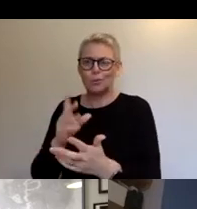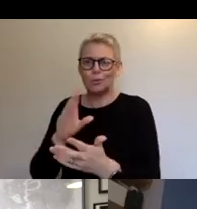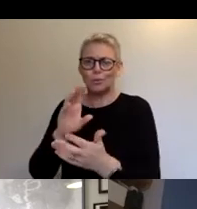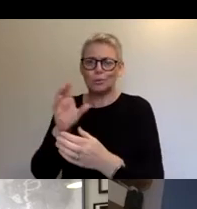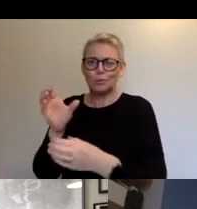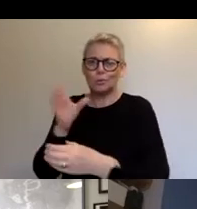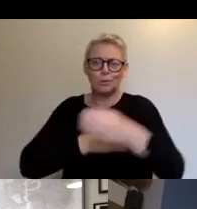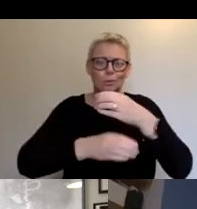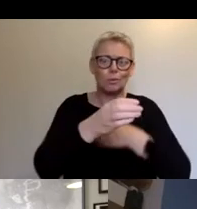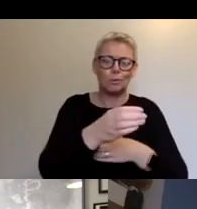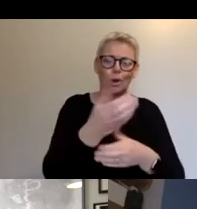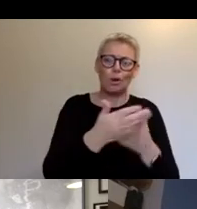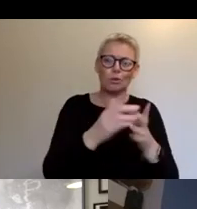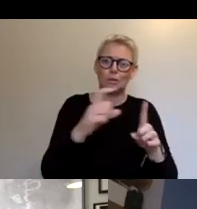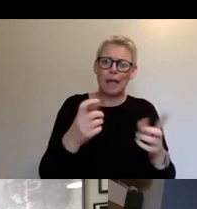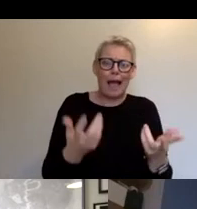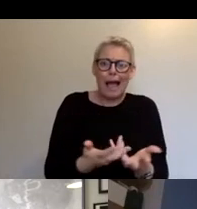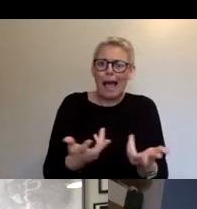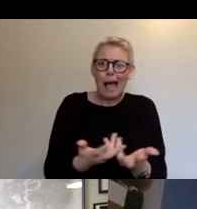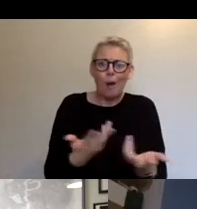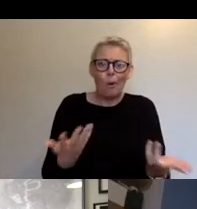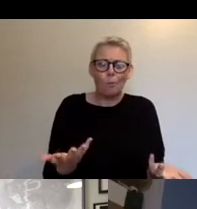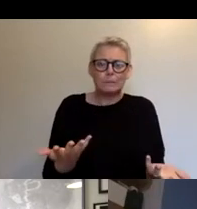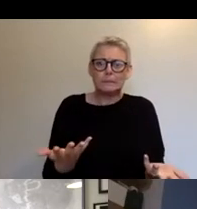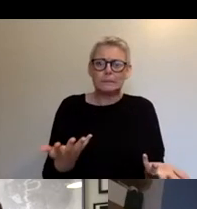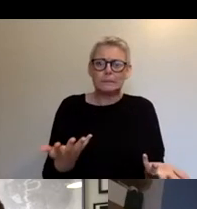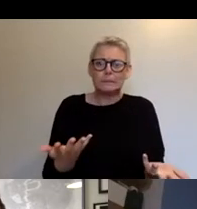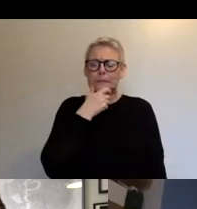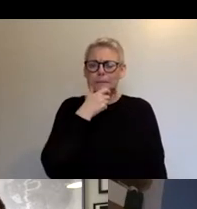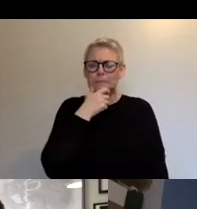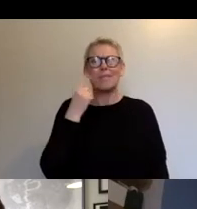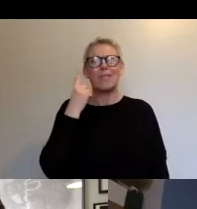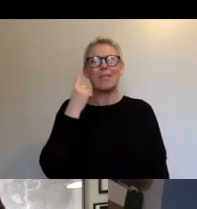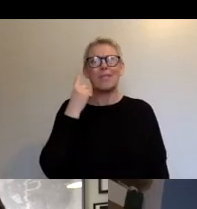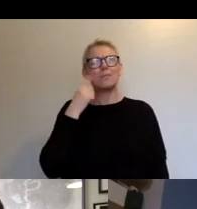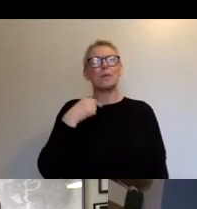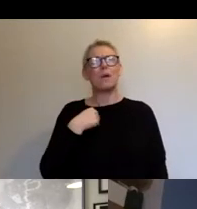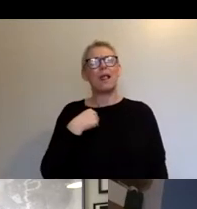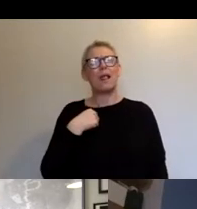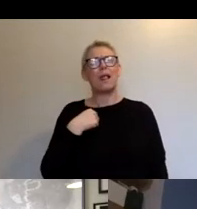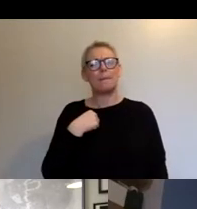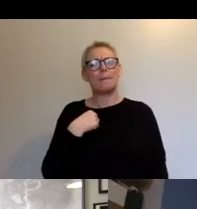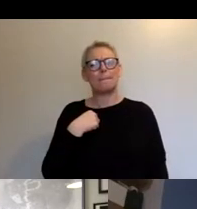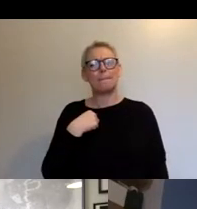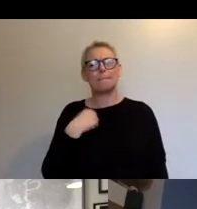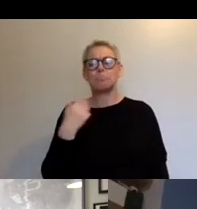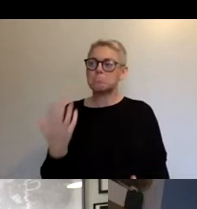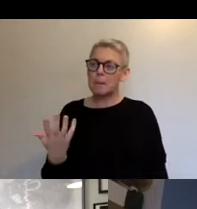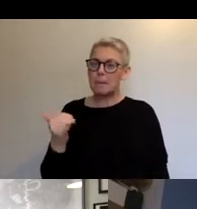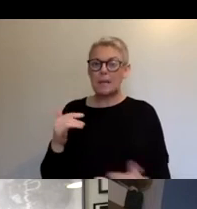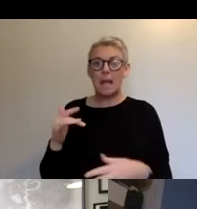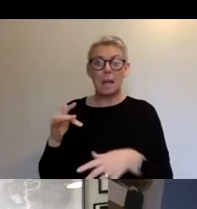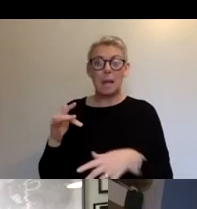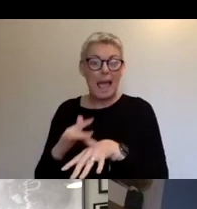And this is where the kind of ideas from our point of view came in of going, well, if we can get a play or a group of plays or